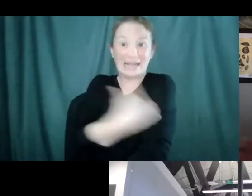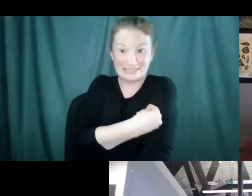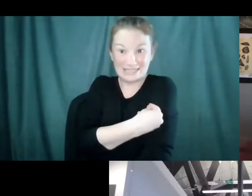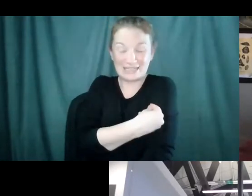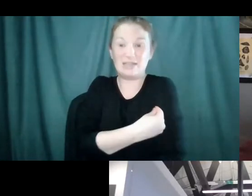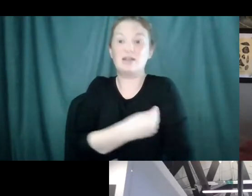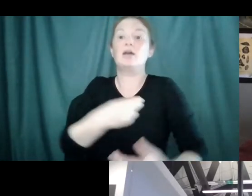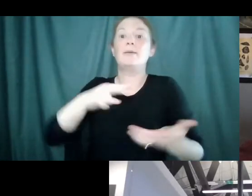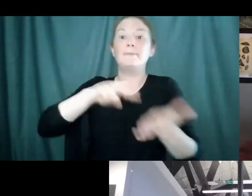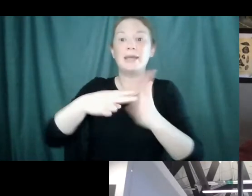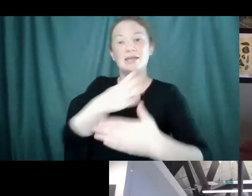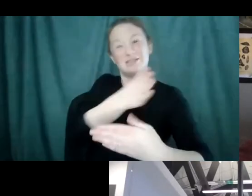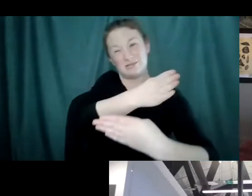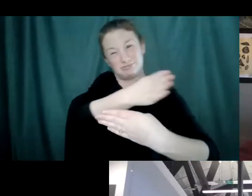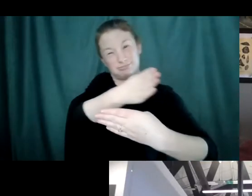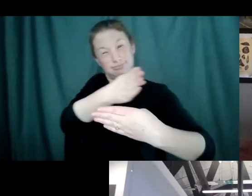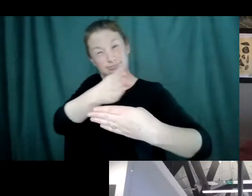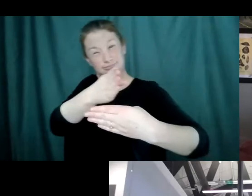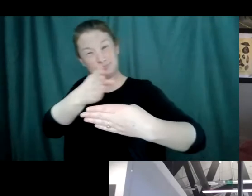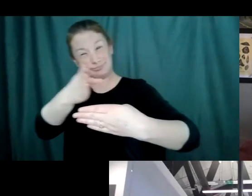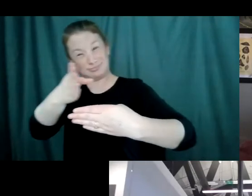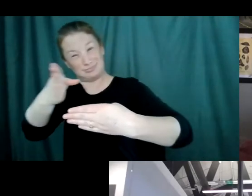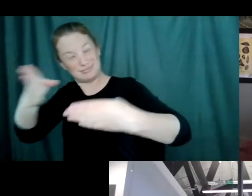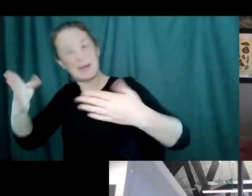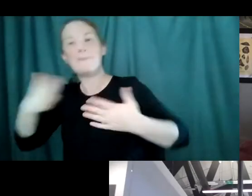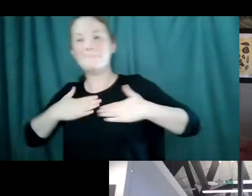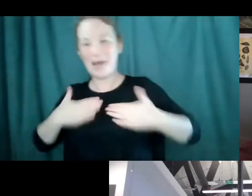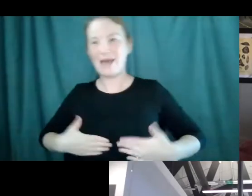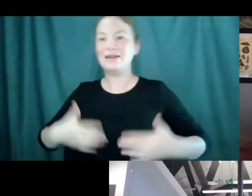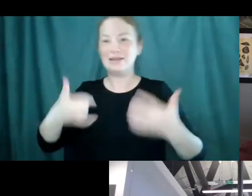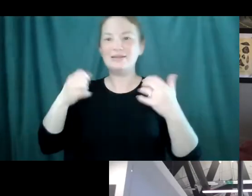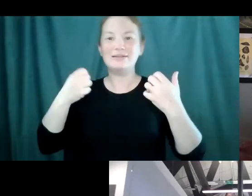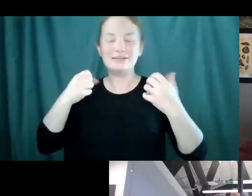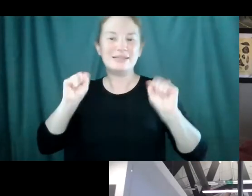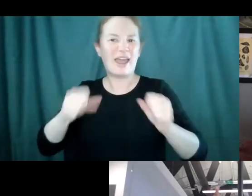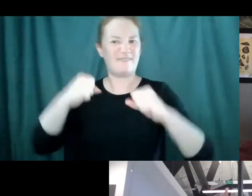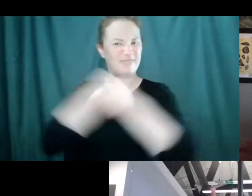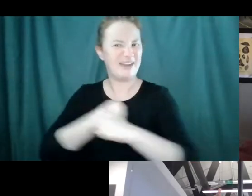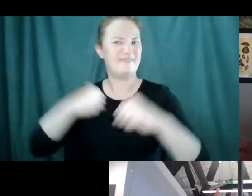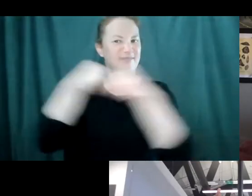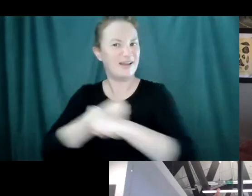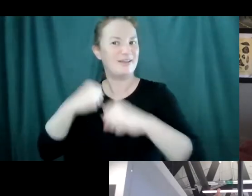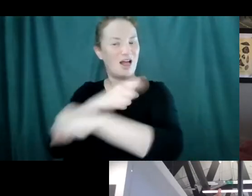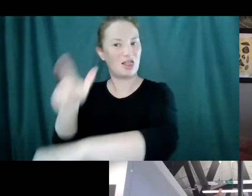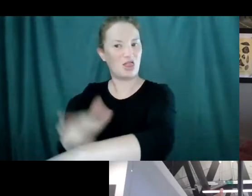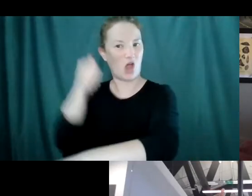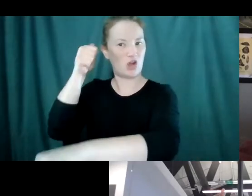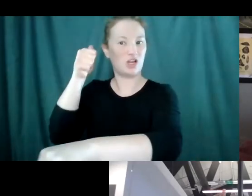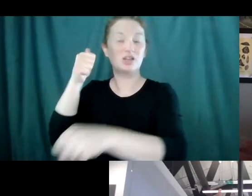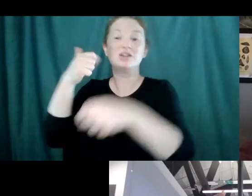and still not get sick. But there's always going to be some point at which the exposure is so high